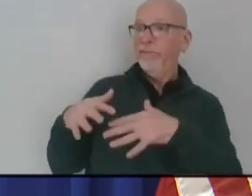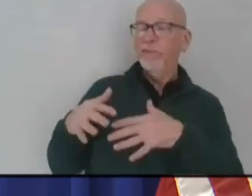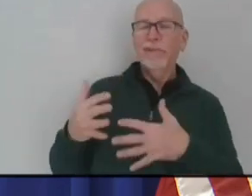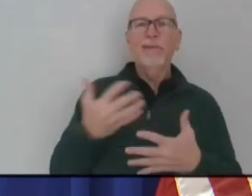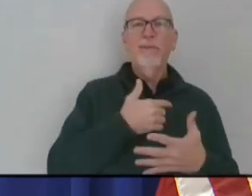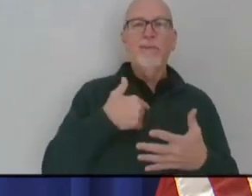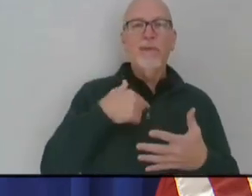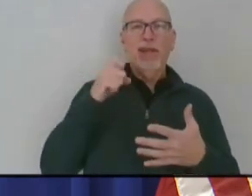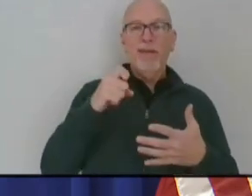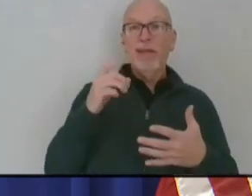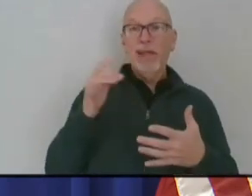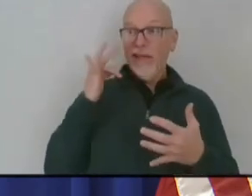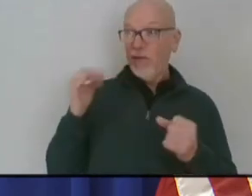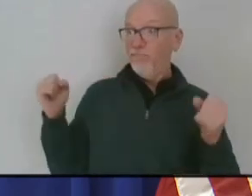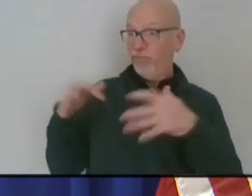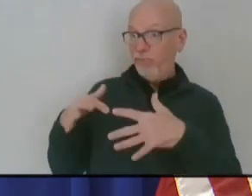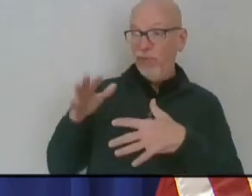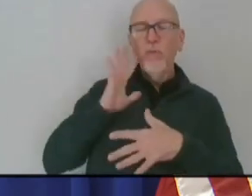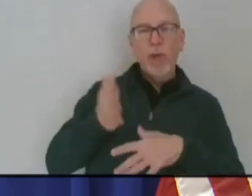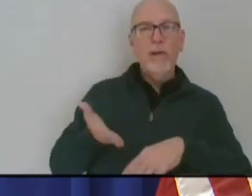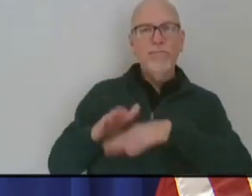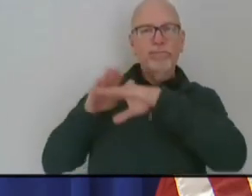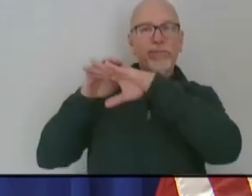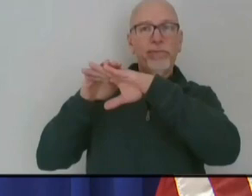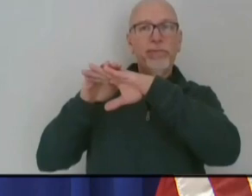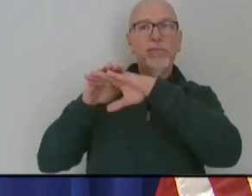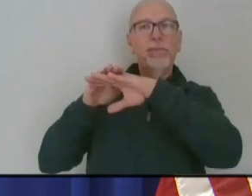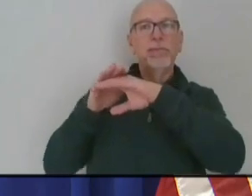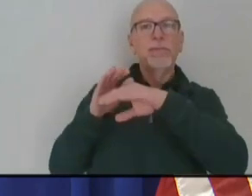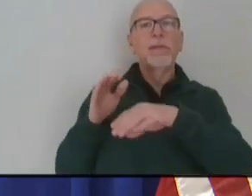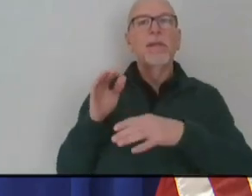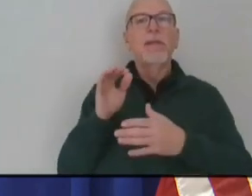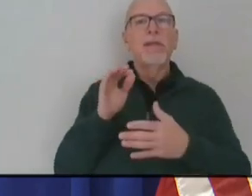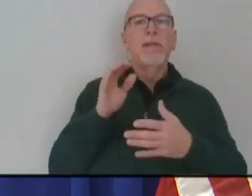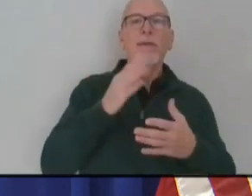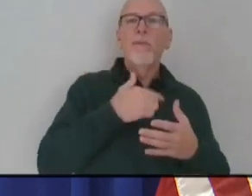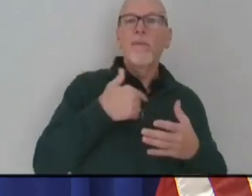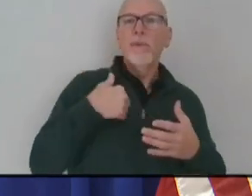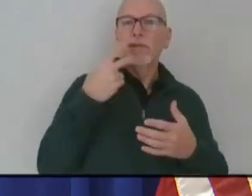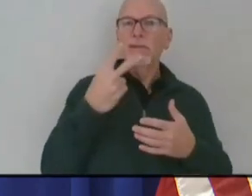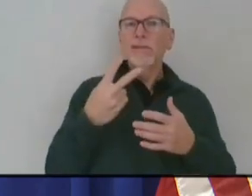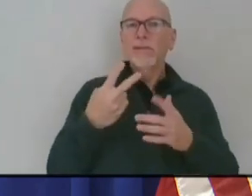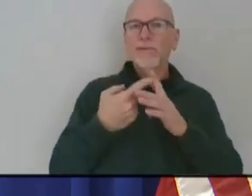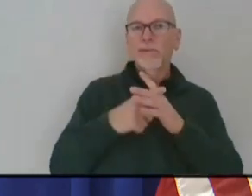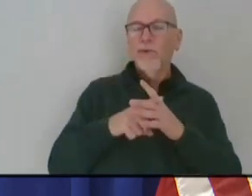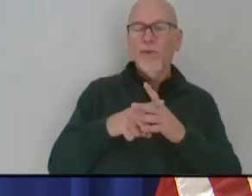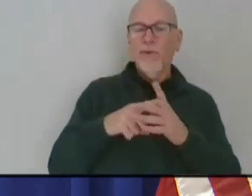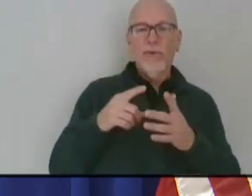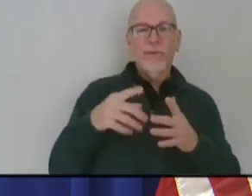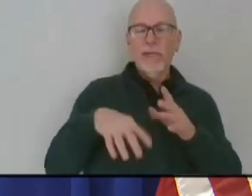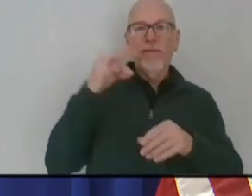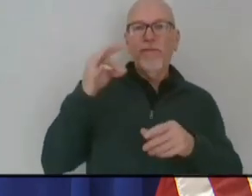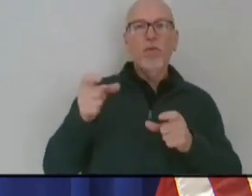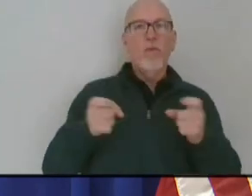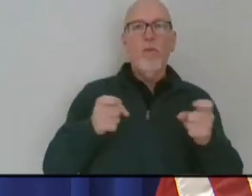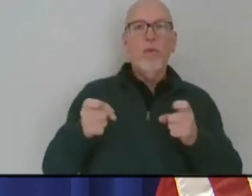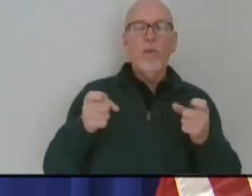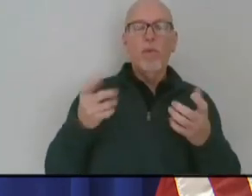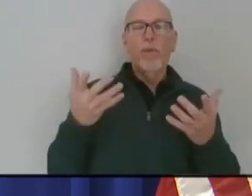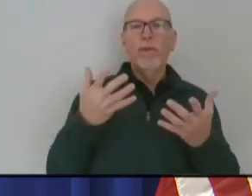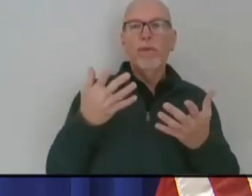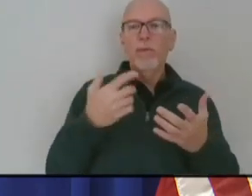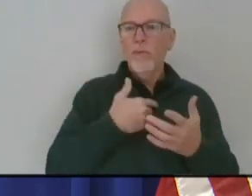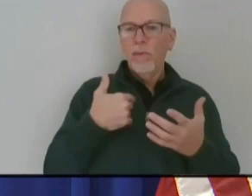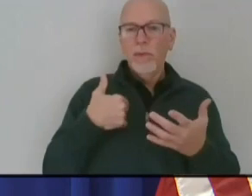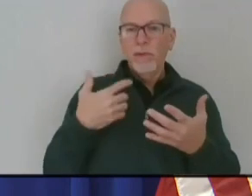exponential rate literally as we see it start to spin out of control and management. So